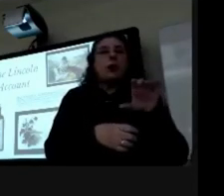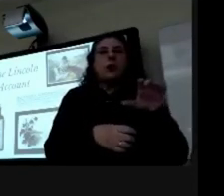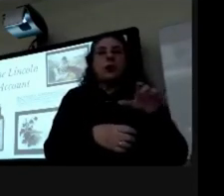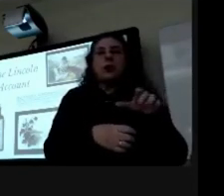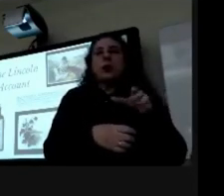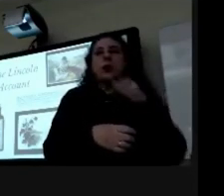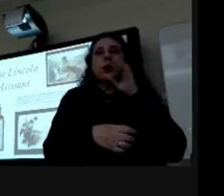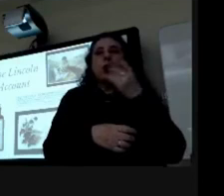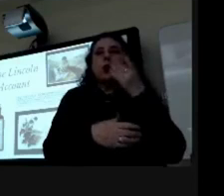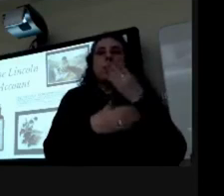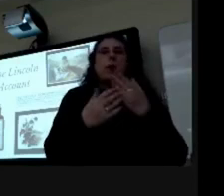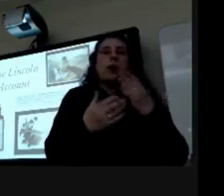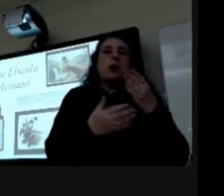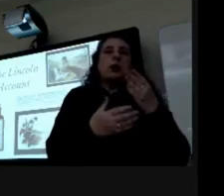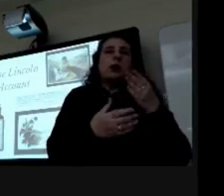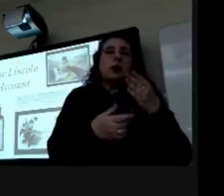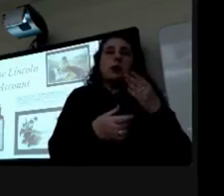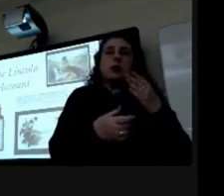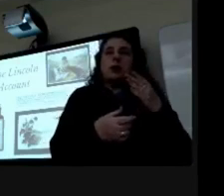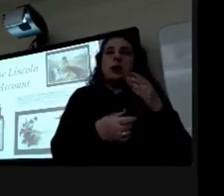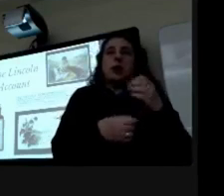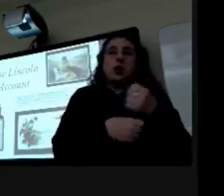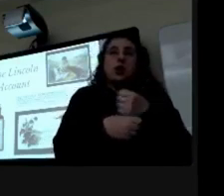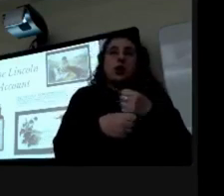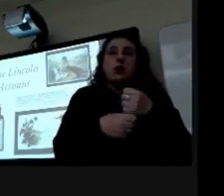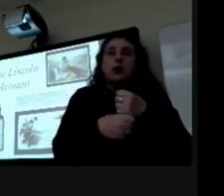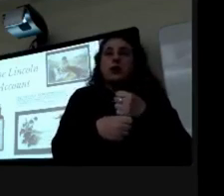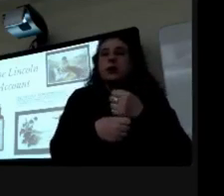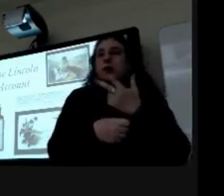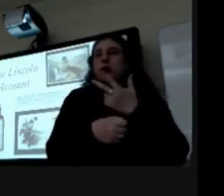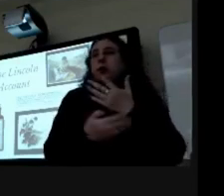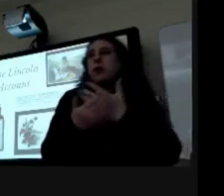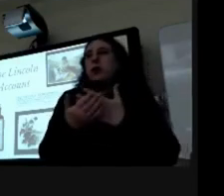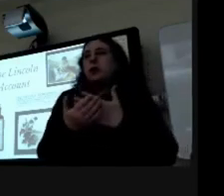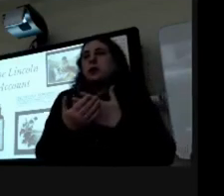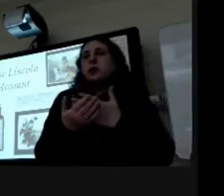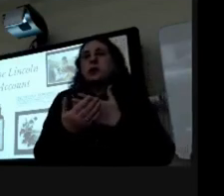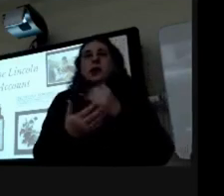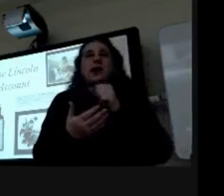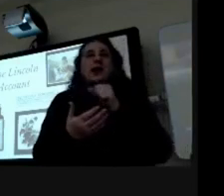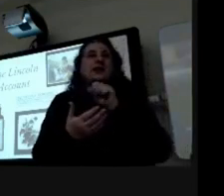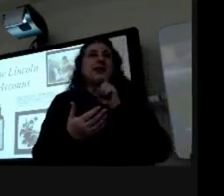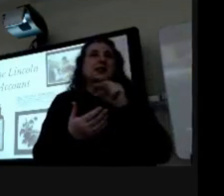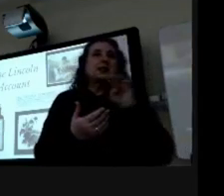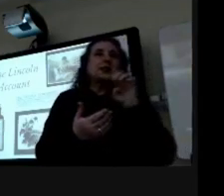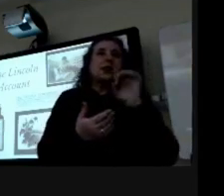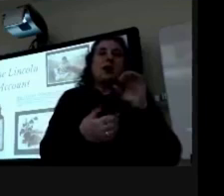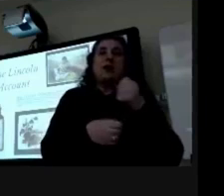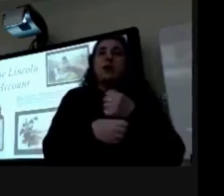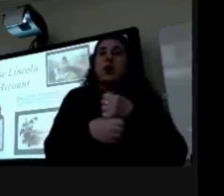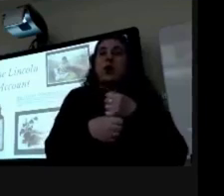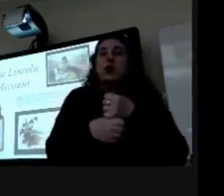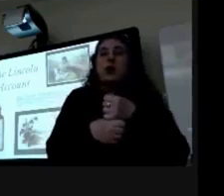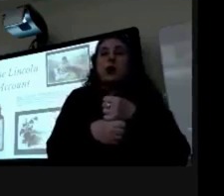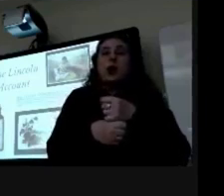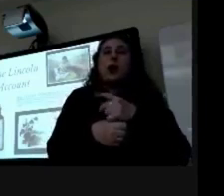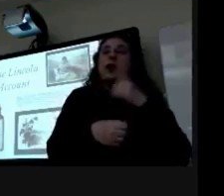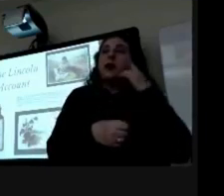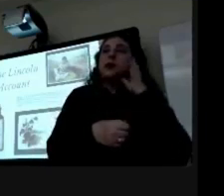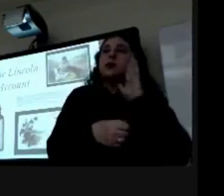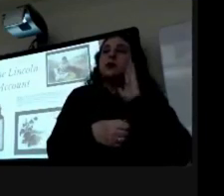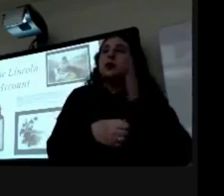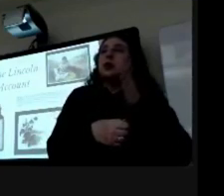this by mixing one part coffee and eight parts essence of coffee i imagine this would